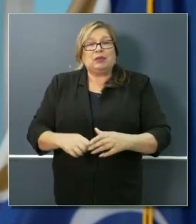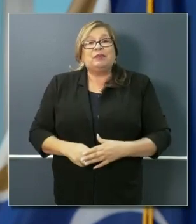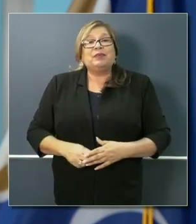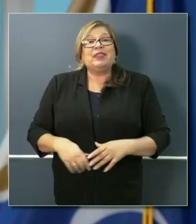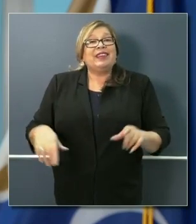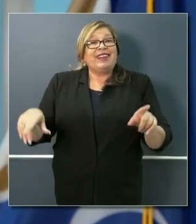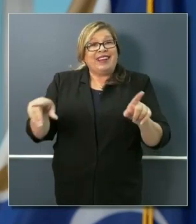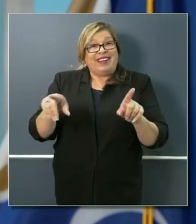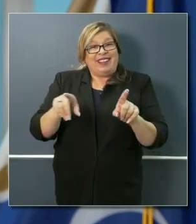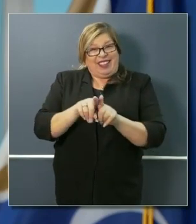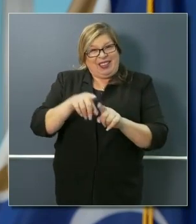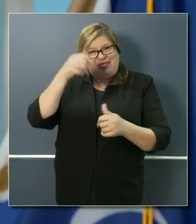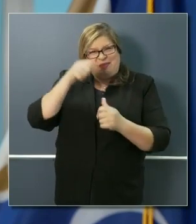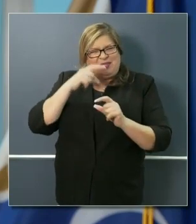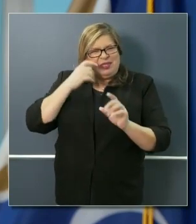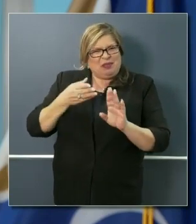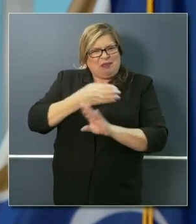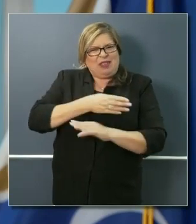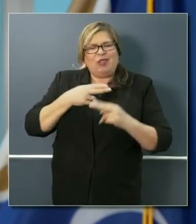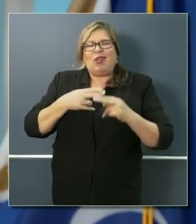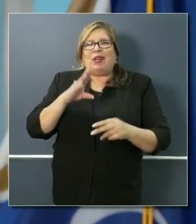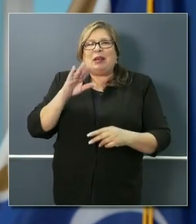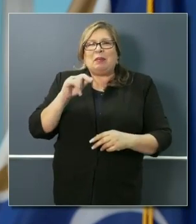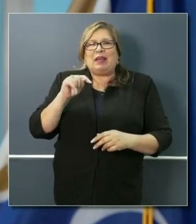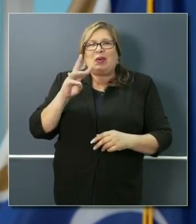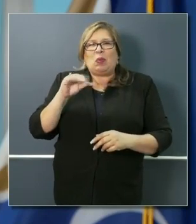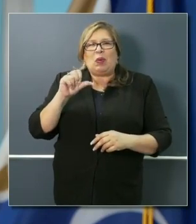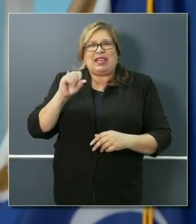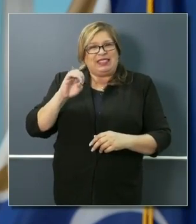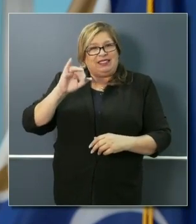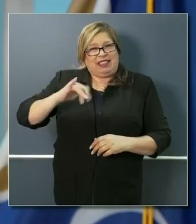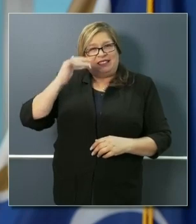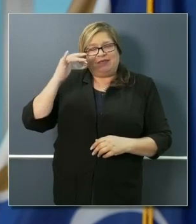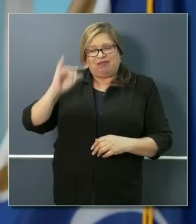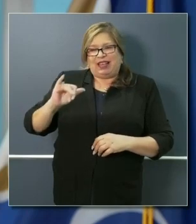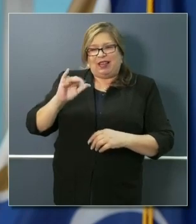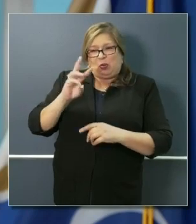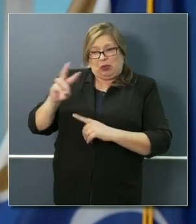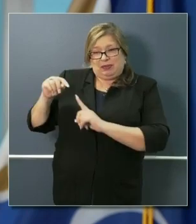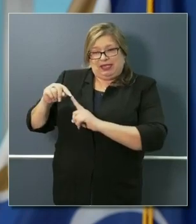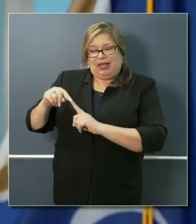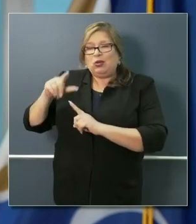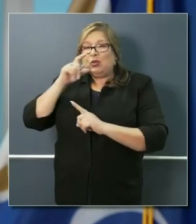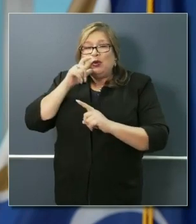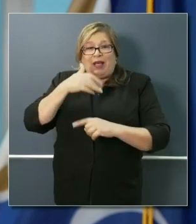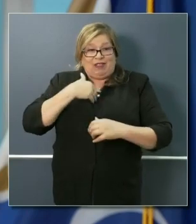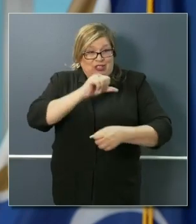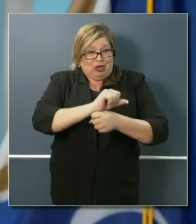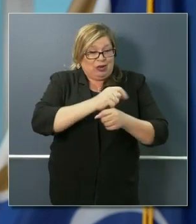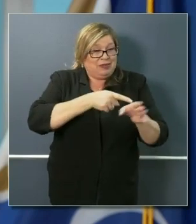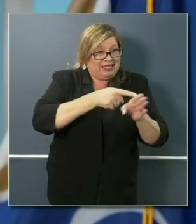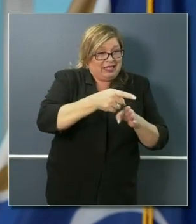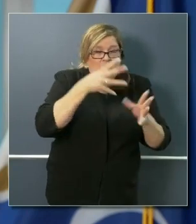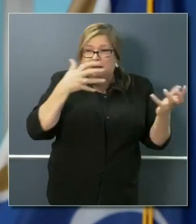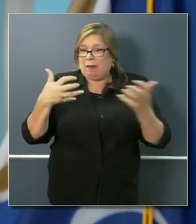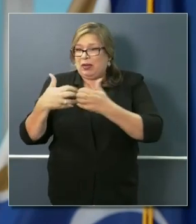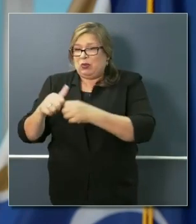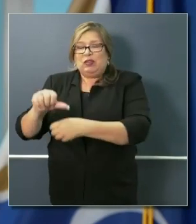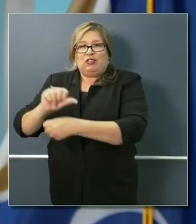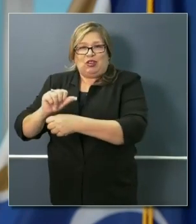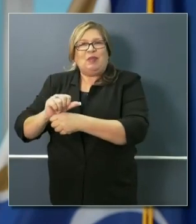try to match you up geographically and based on your expertise and work through some details and just know